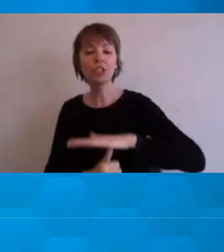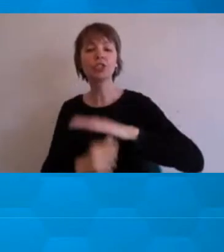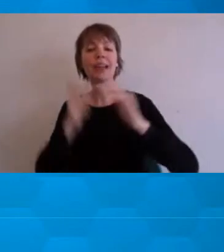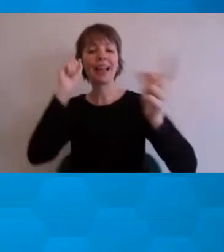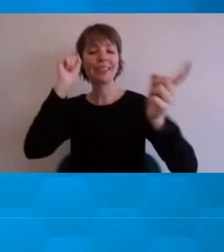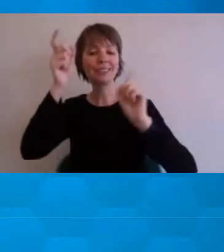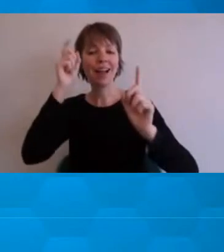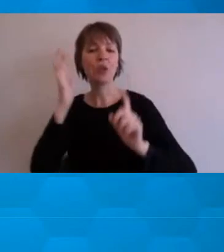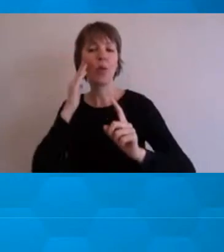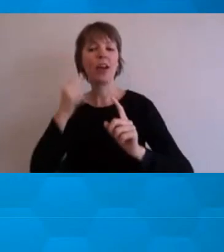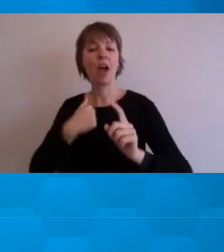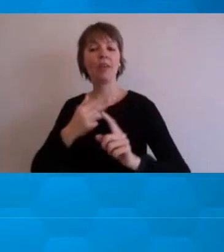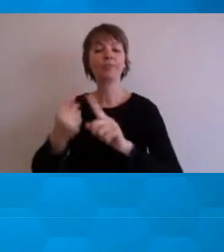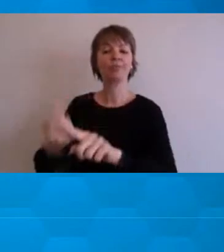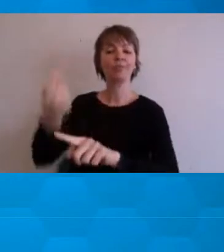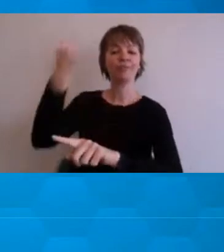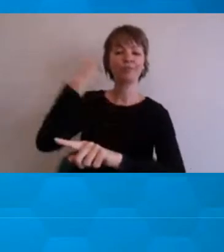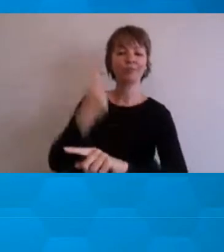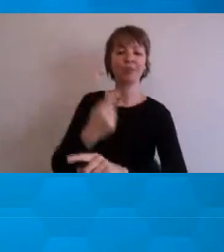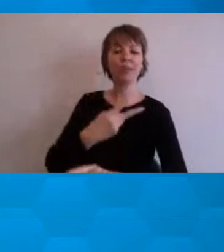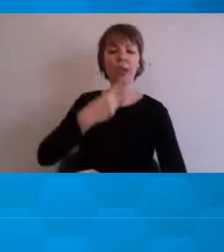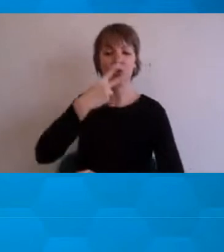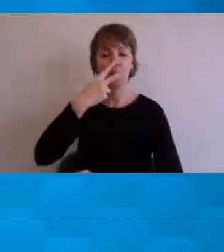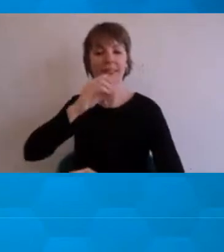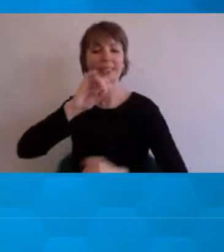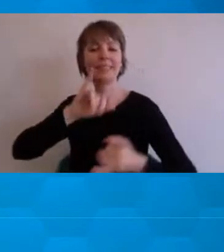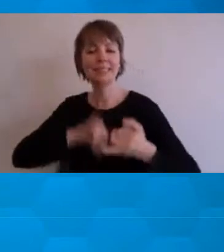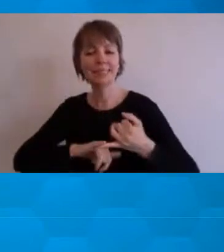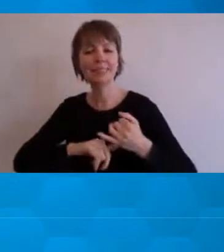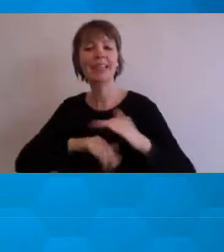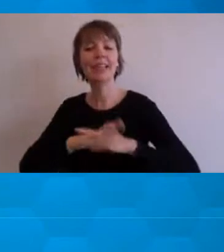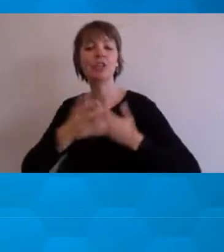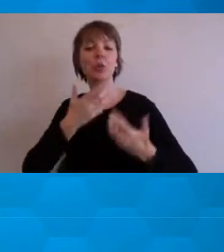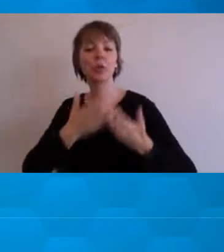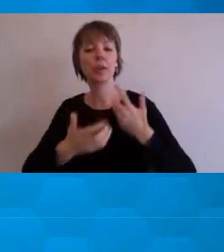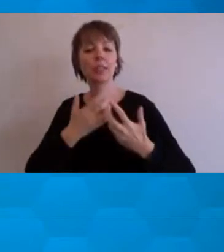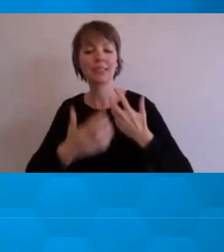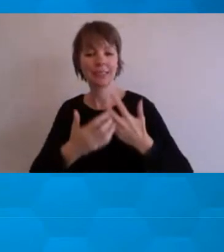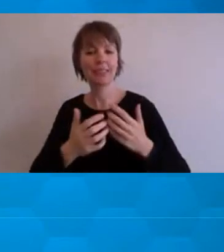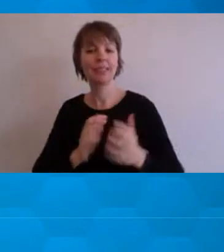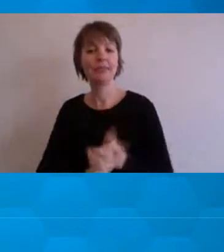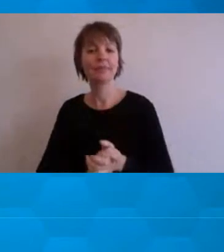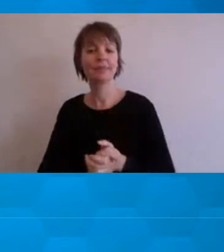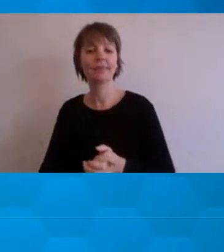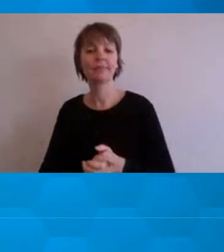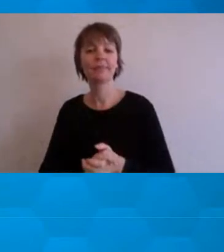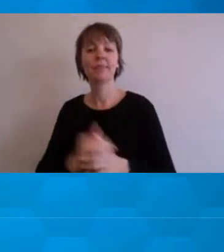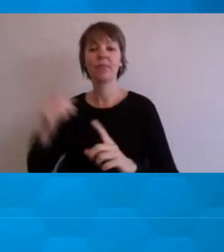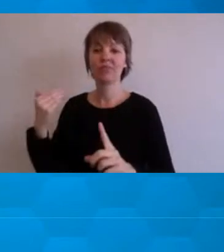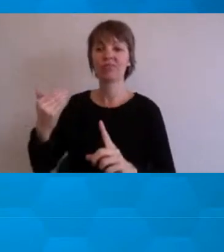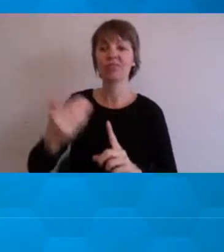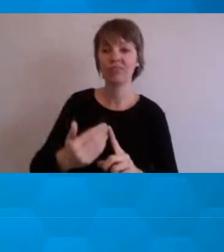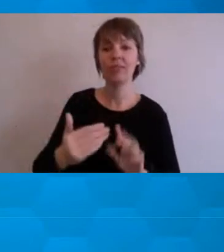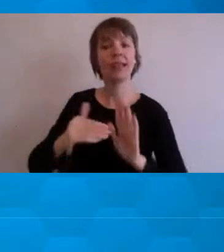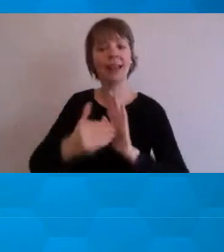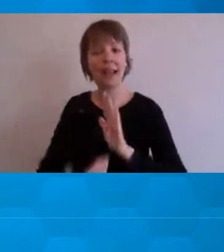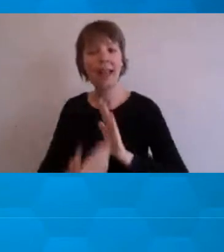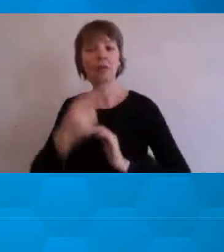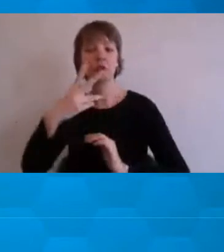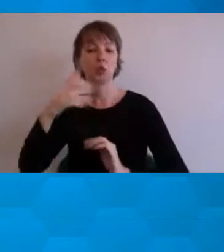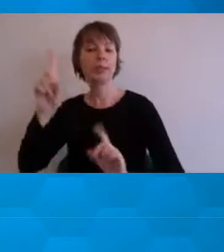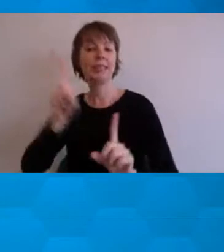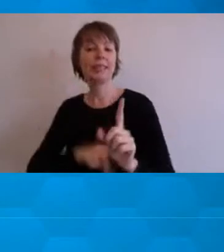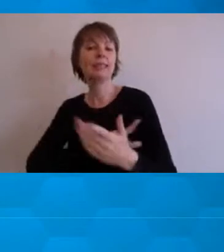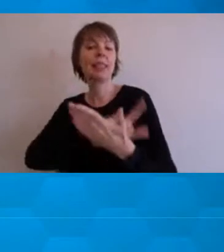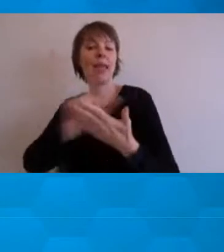university. I'm doing relatively fine, I guess, you know, some two decades later. But a